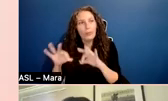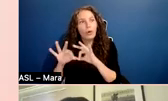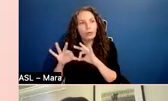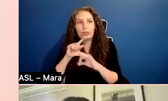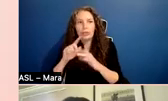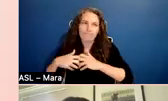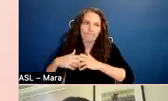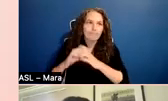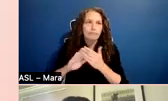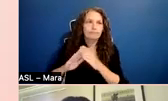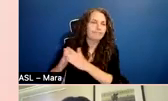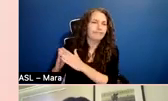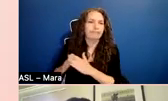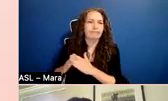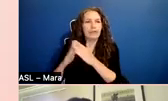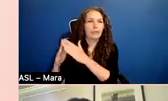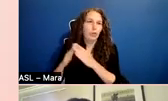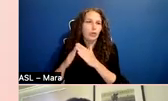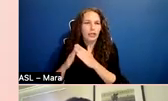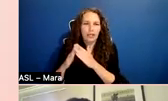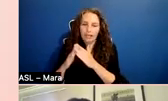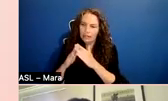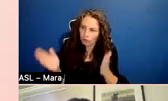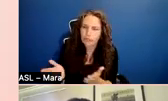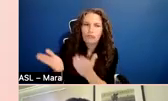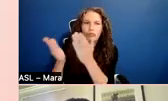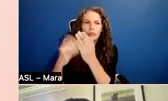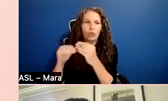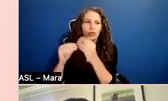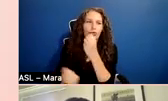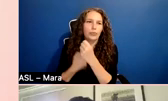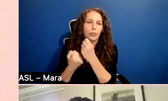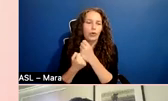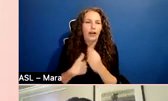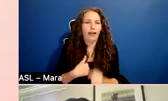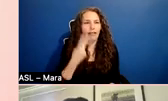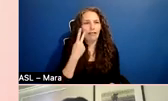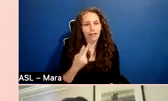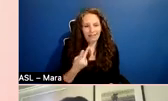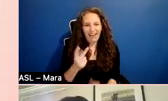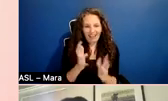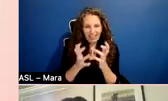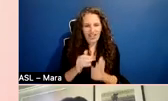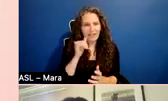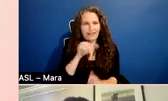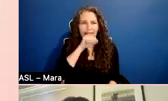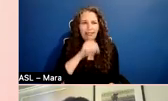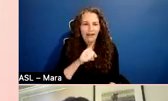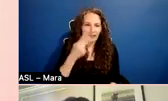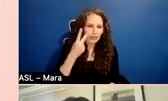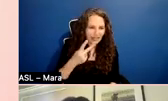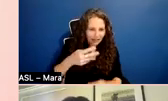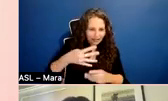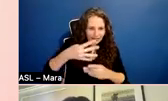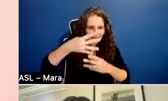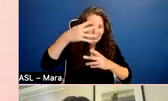And I was really, I loved seeing in the chat, the support and community that was just being built in the chat. It was so